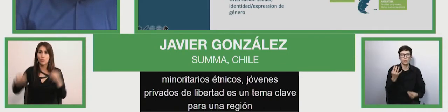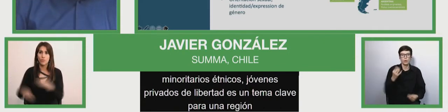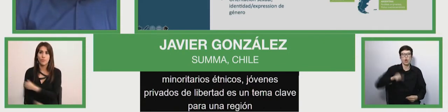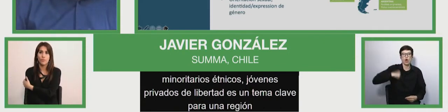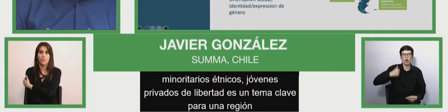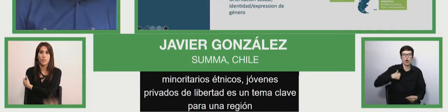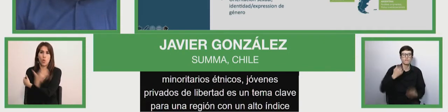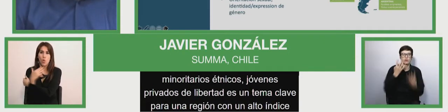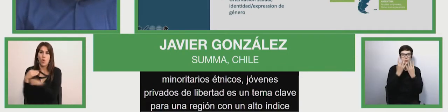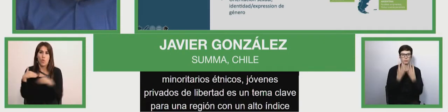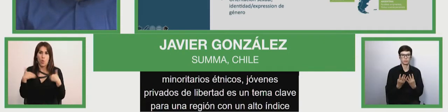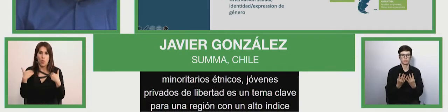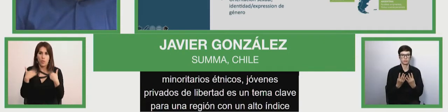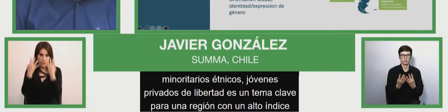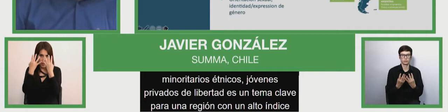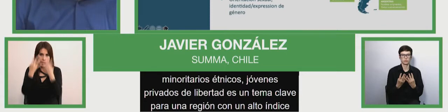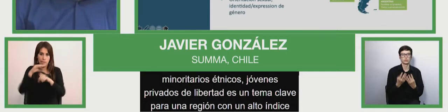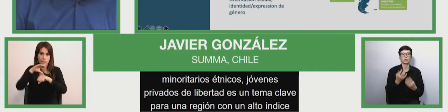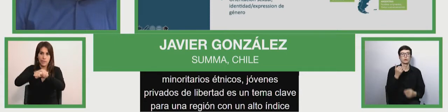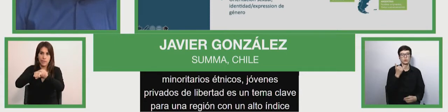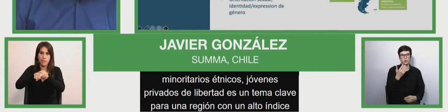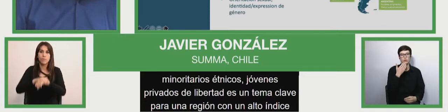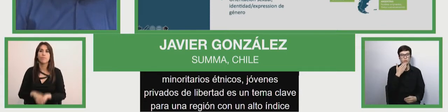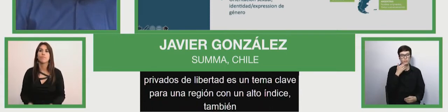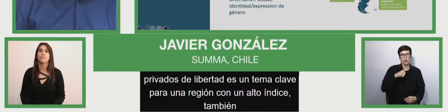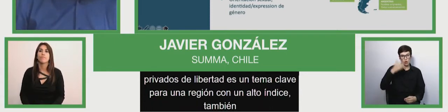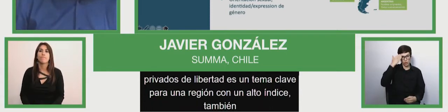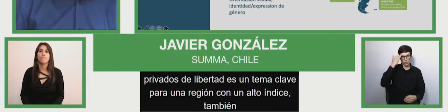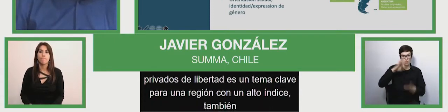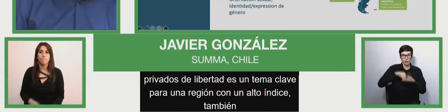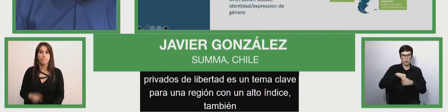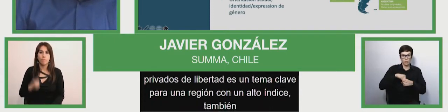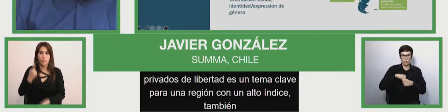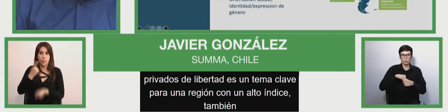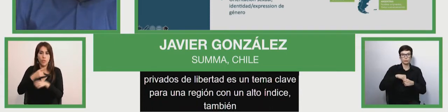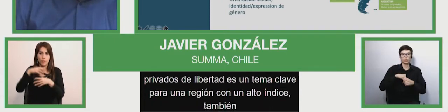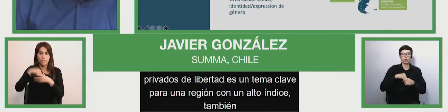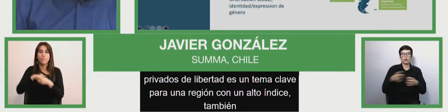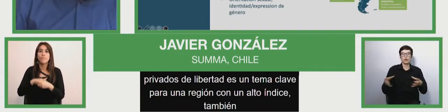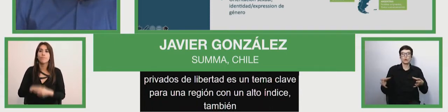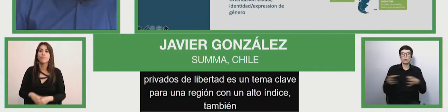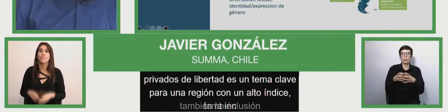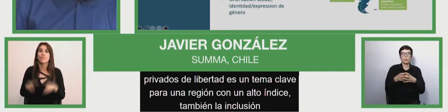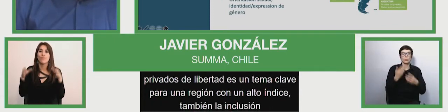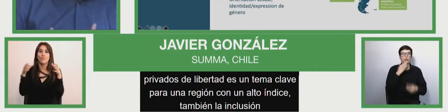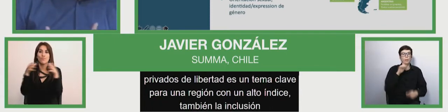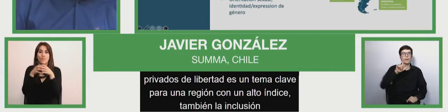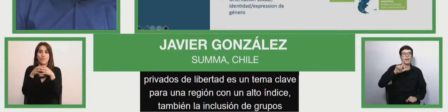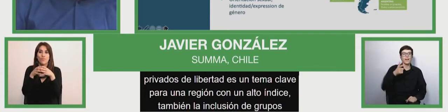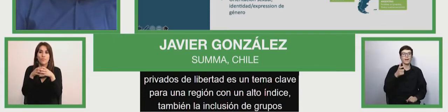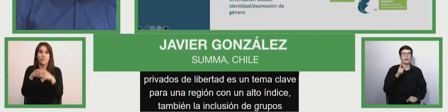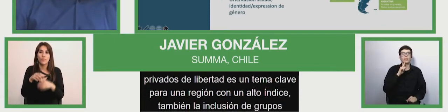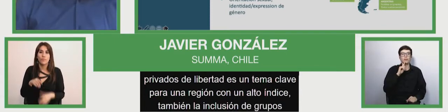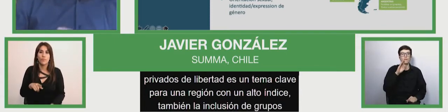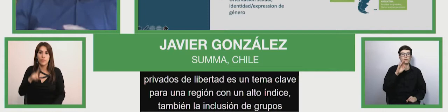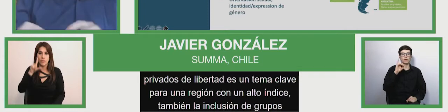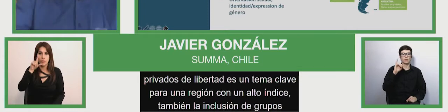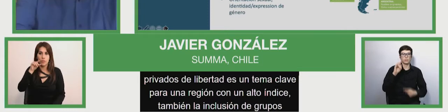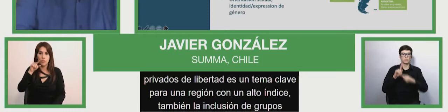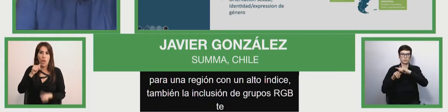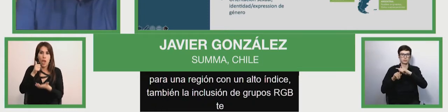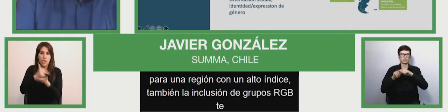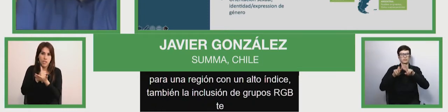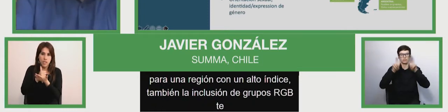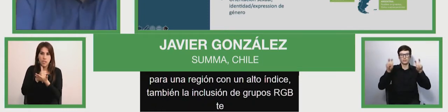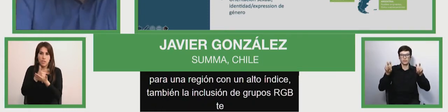or limited, and also for inclusion of the LGBT communities. We have to do sexual orientation.